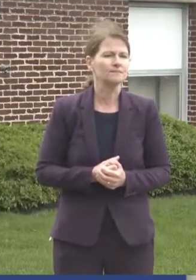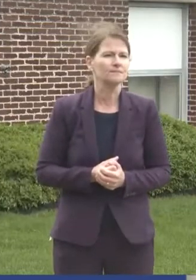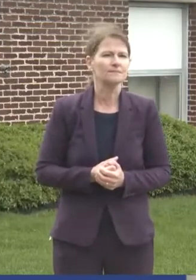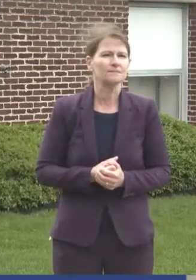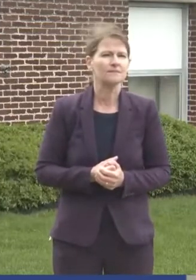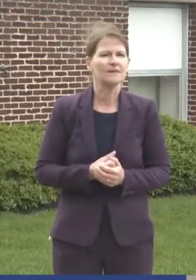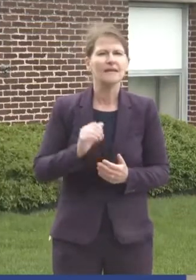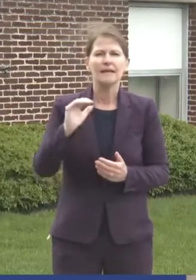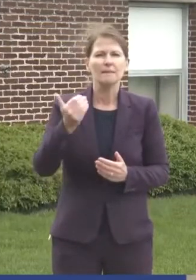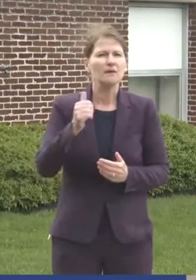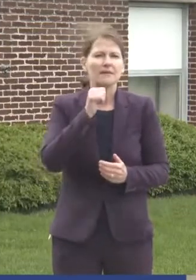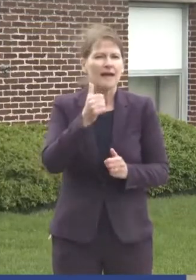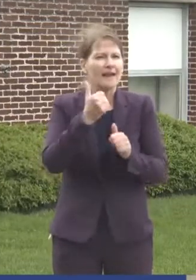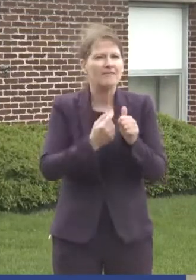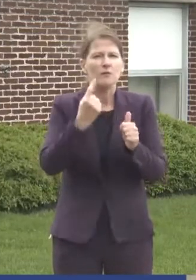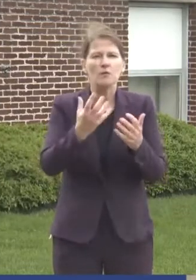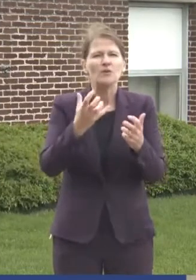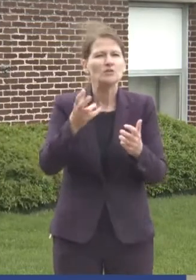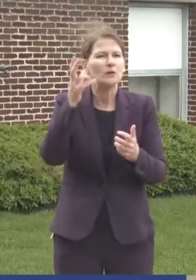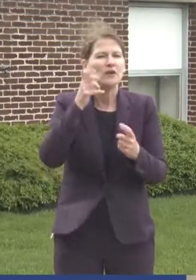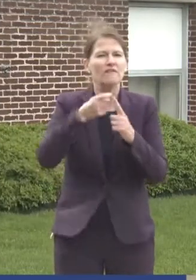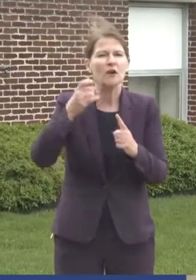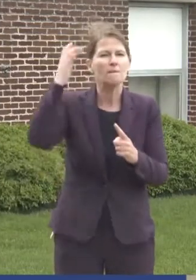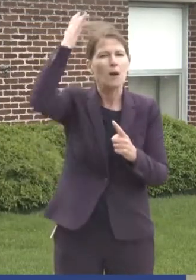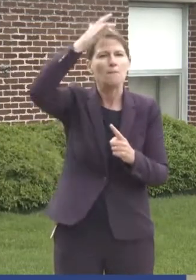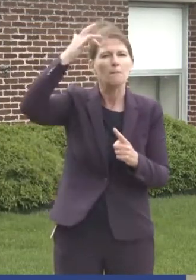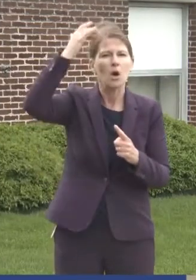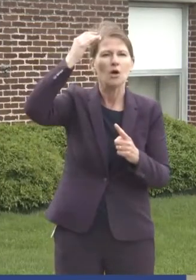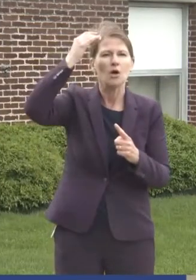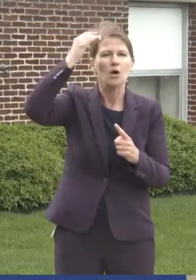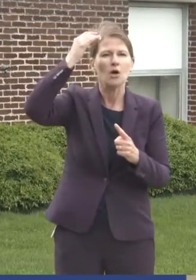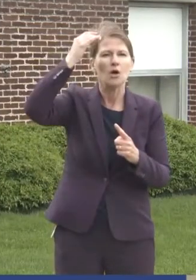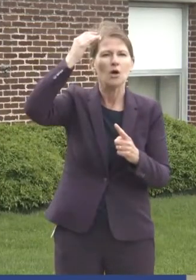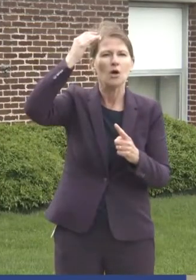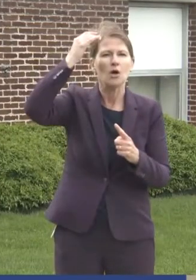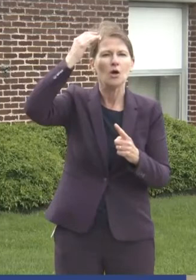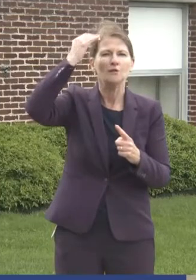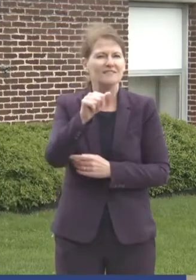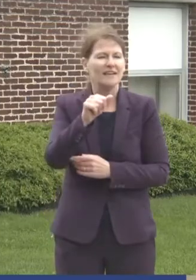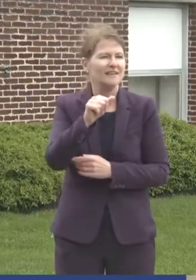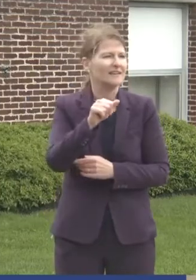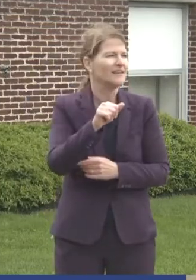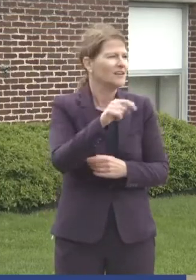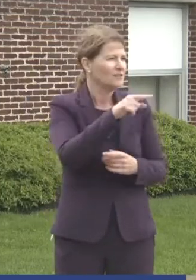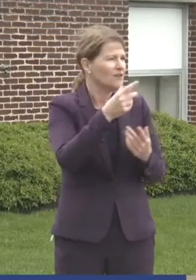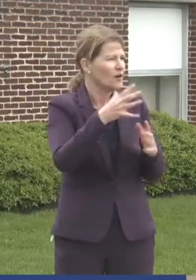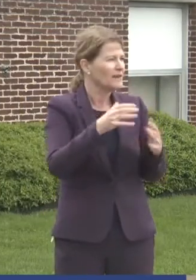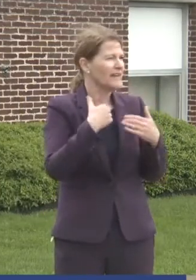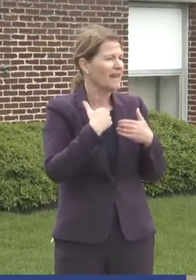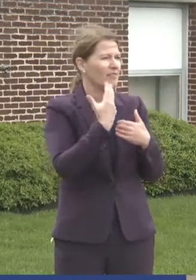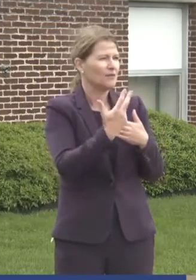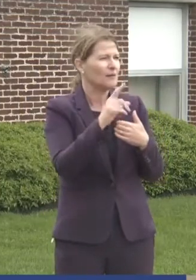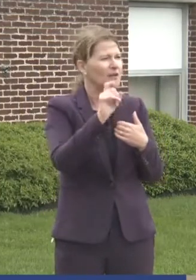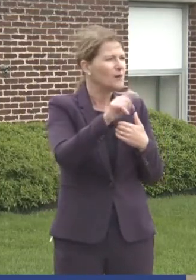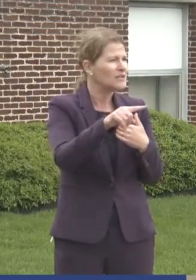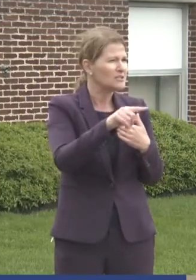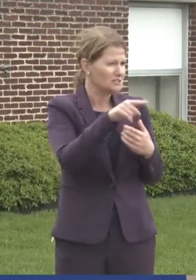Apparently not everybody wants to hear from a bald headed governor of Pennsylvania. Charlie, you've already had three questions. Are you sure